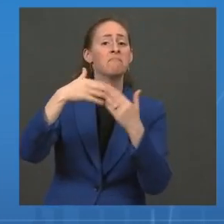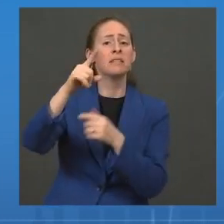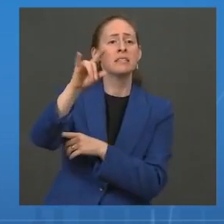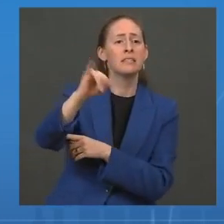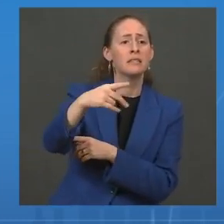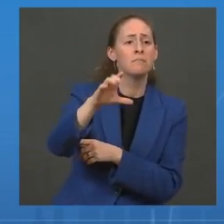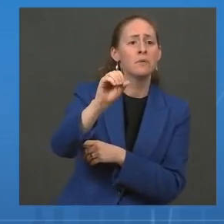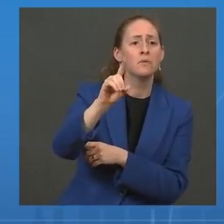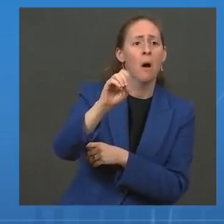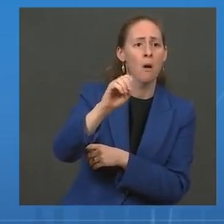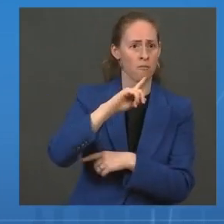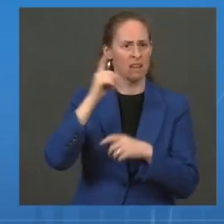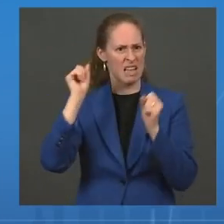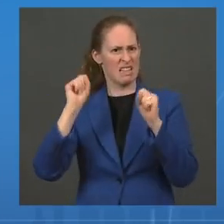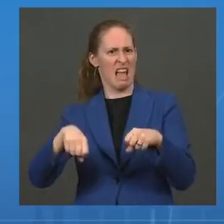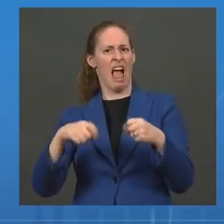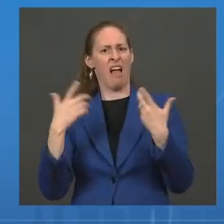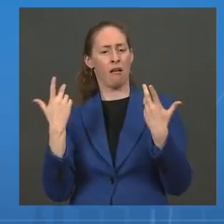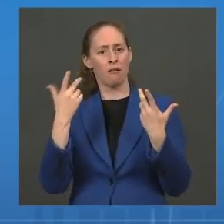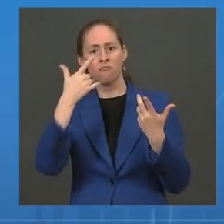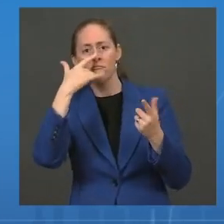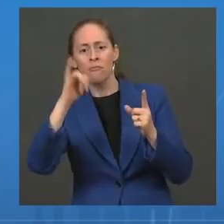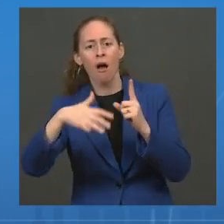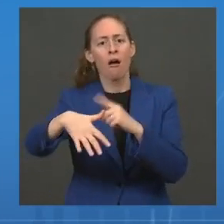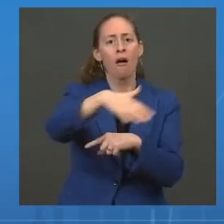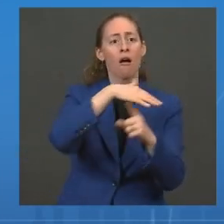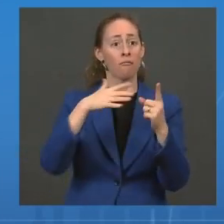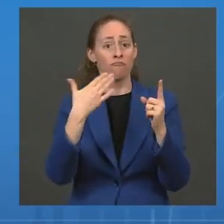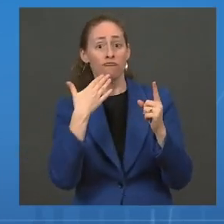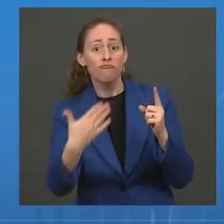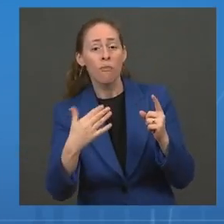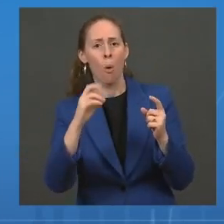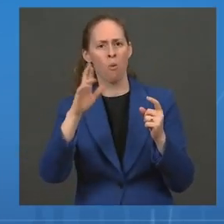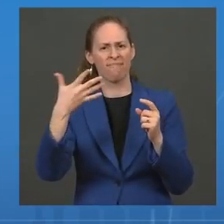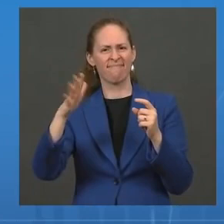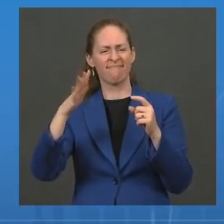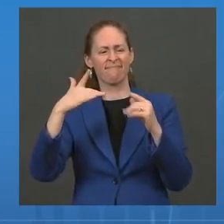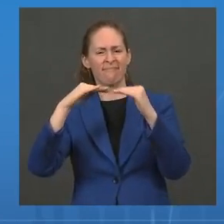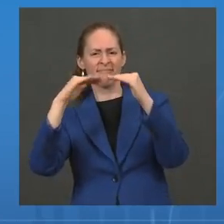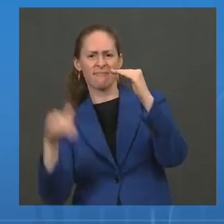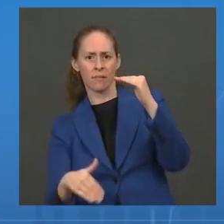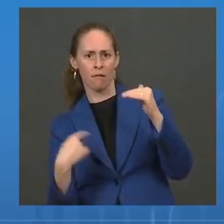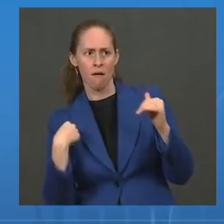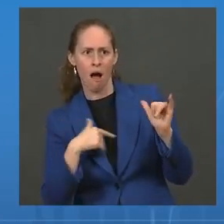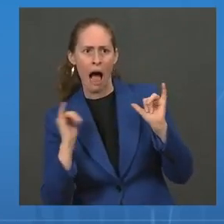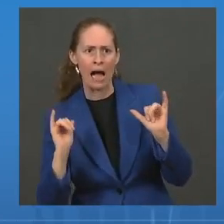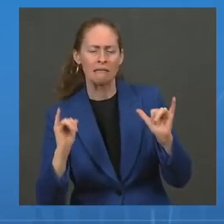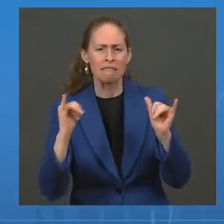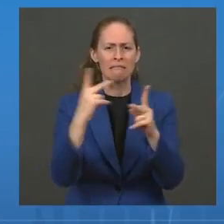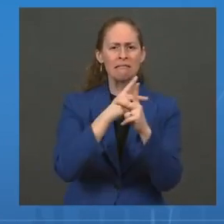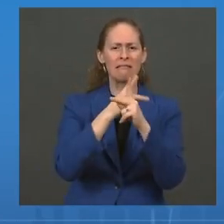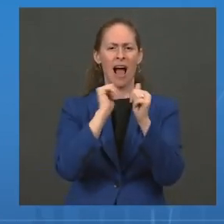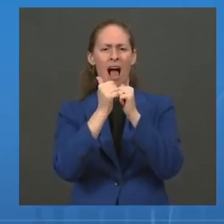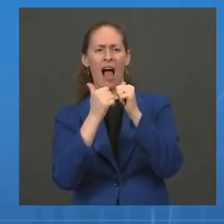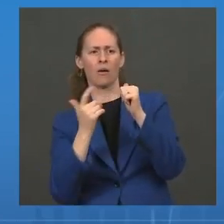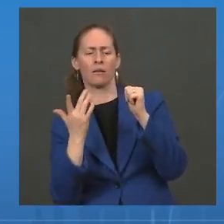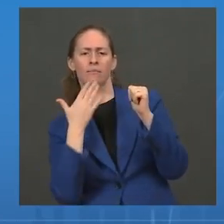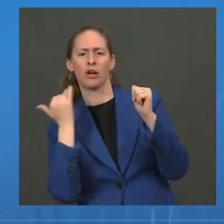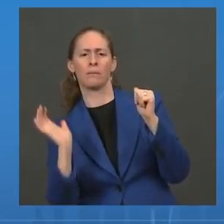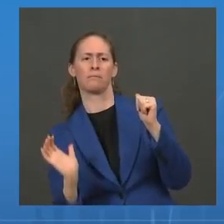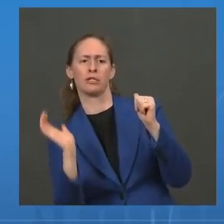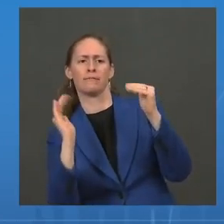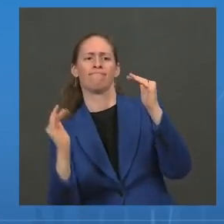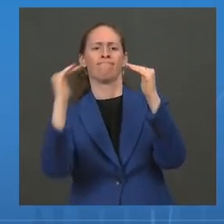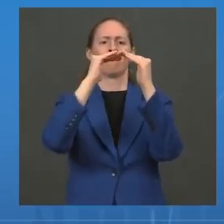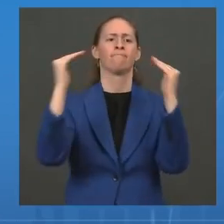And so we set out to find ways to acknowledge, to address, and overcome those social, those structural drivers and forge a